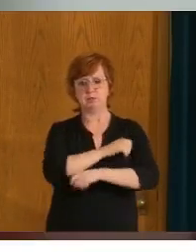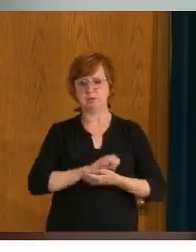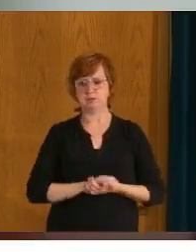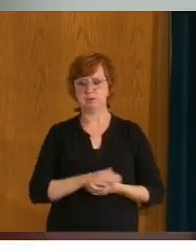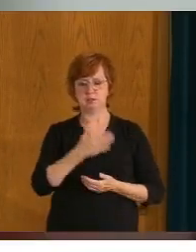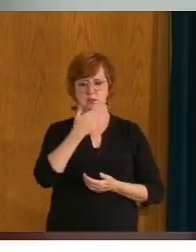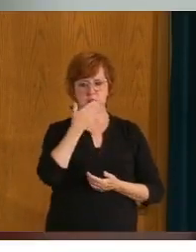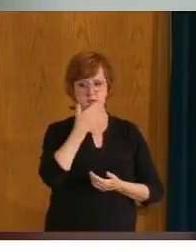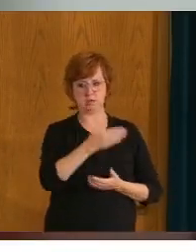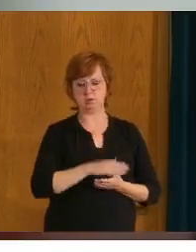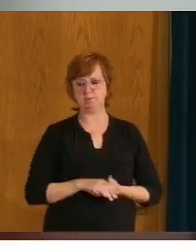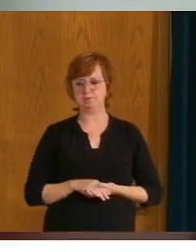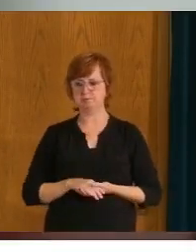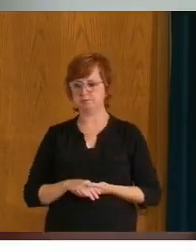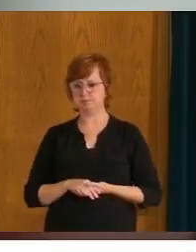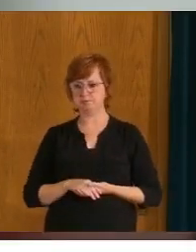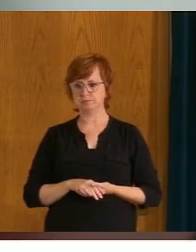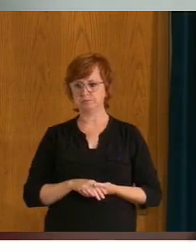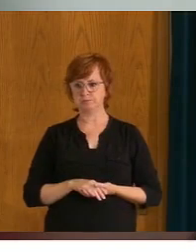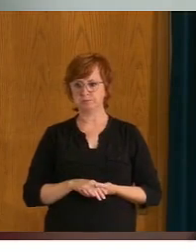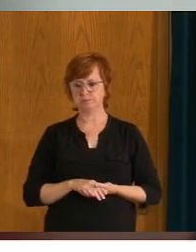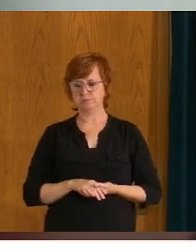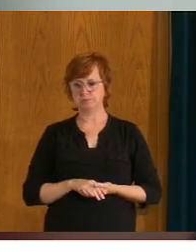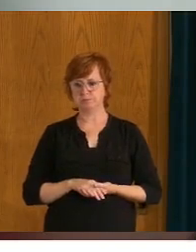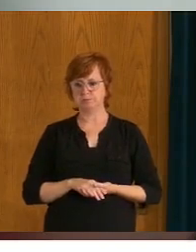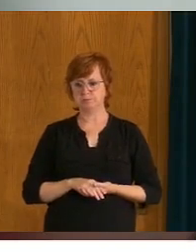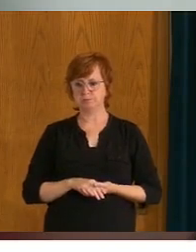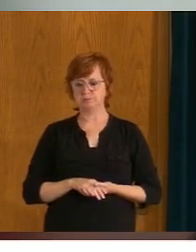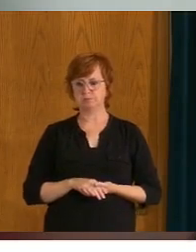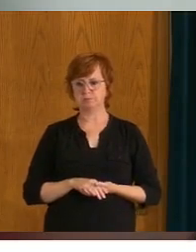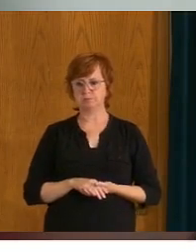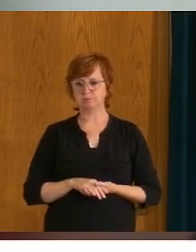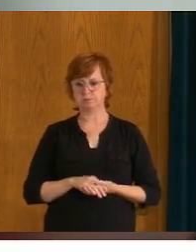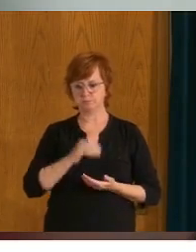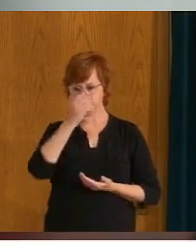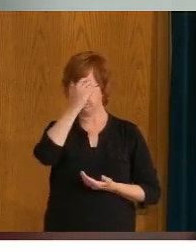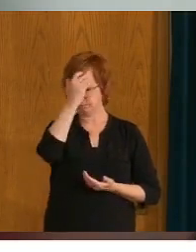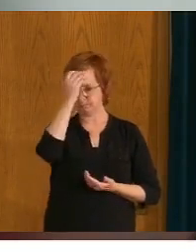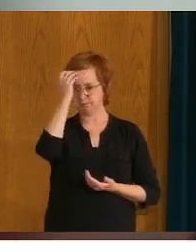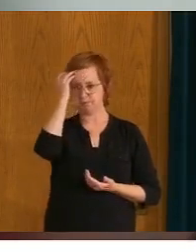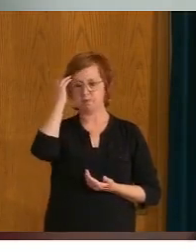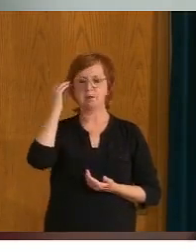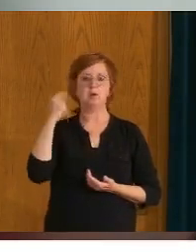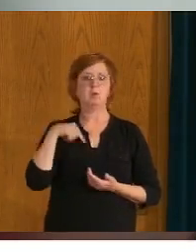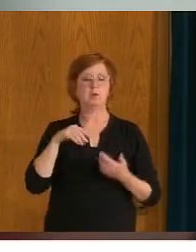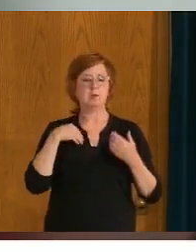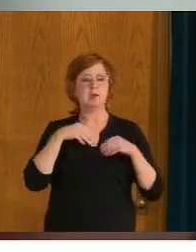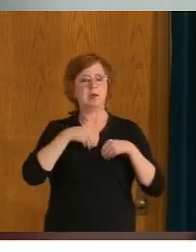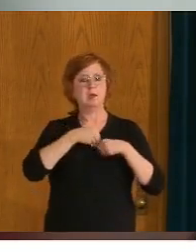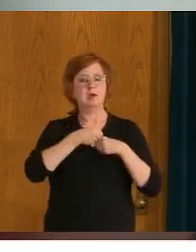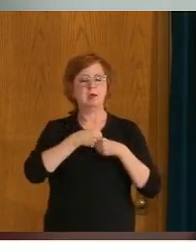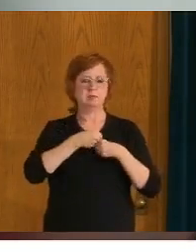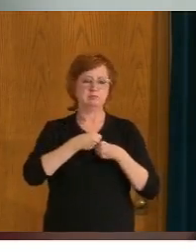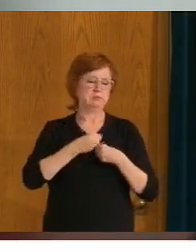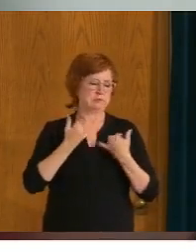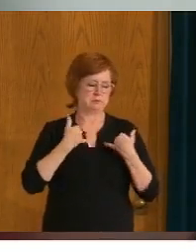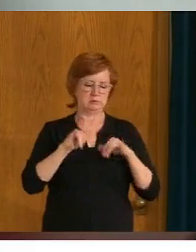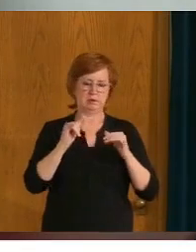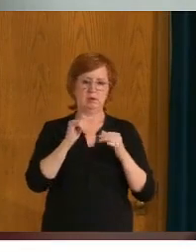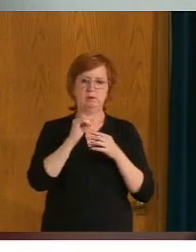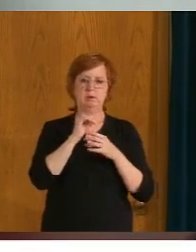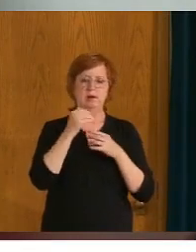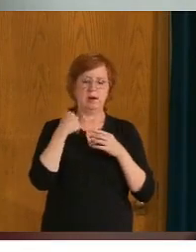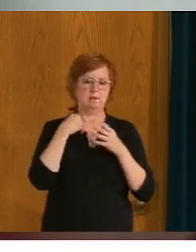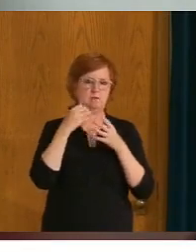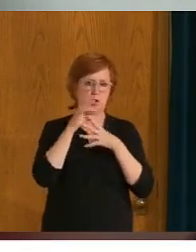Thanks, Premier, and Adam, uh, as we've talked about before, you know, we continue to offer a number of options and clinics, uh, to, uh, stimulate